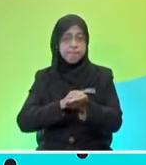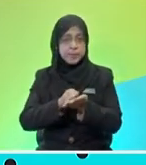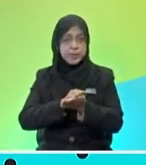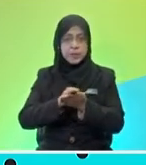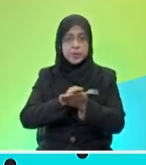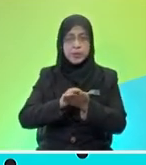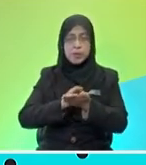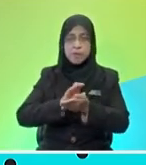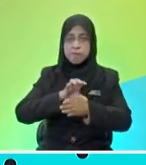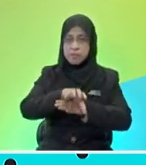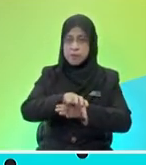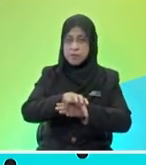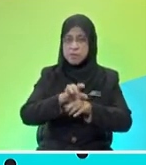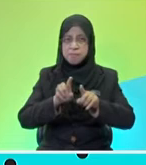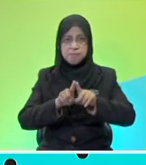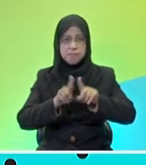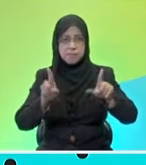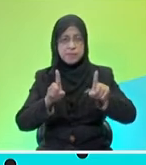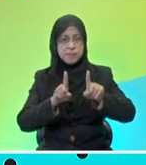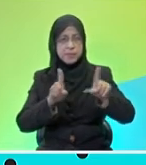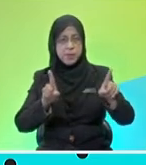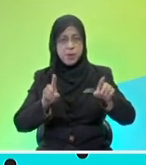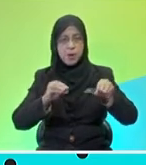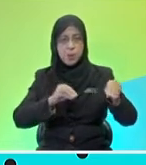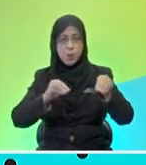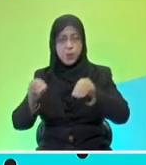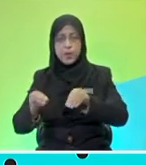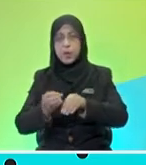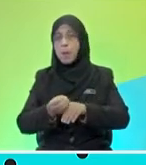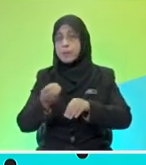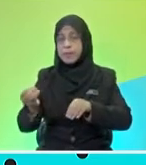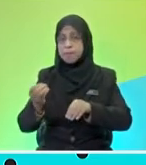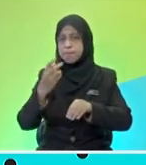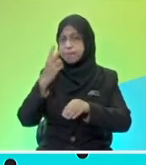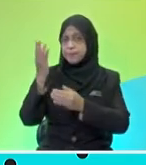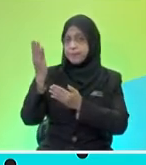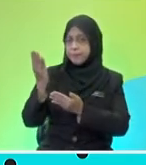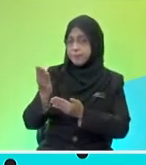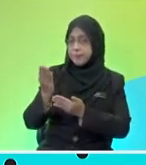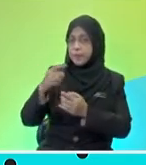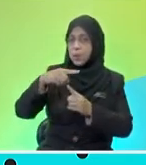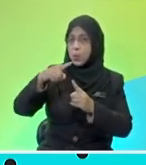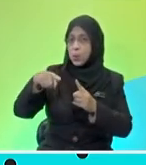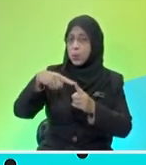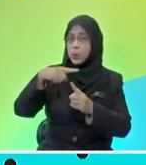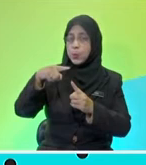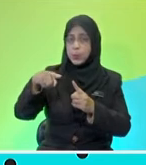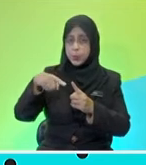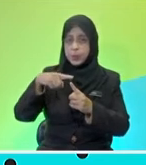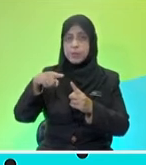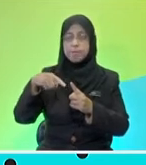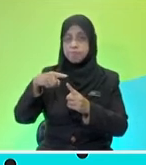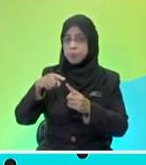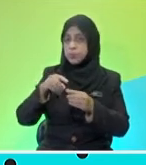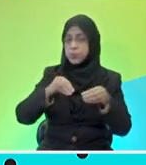in the opposite direction of the movement of the object. From the slide, you can see here that when the slide, when the crate is actually